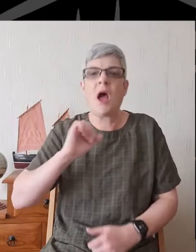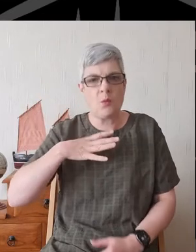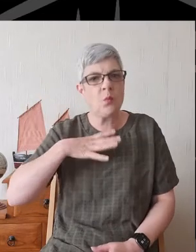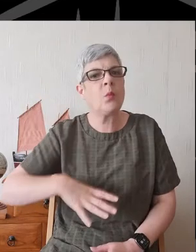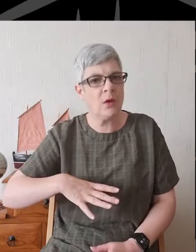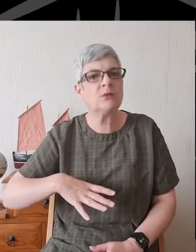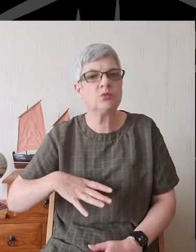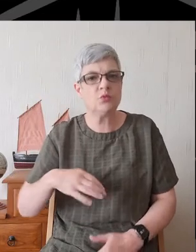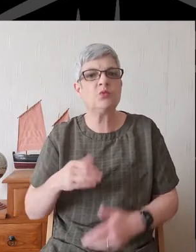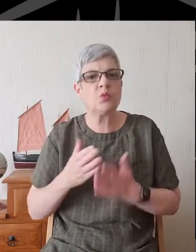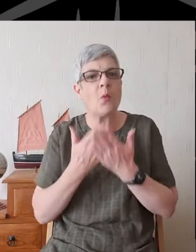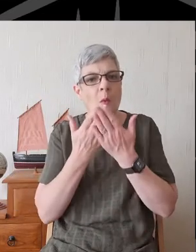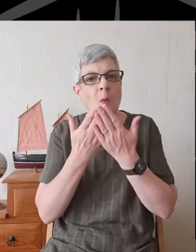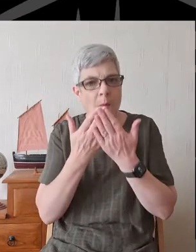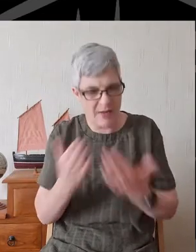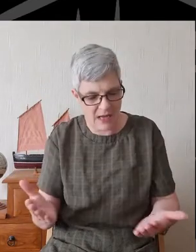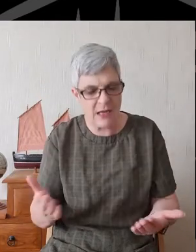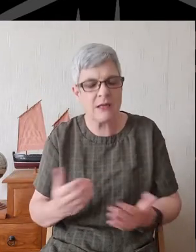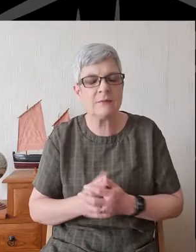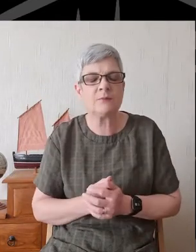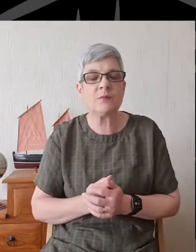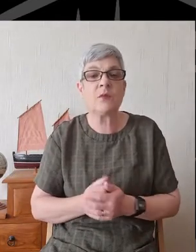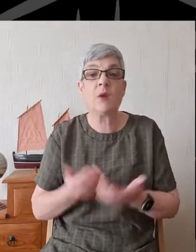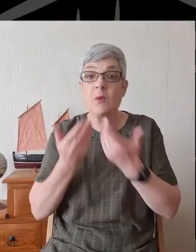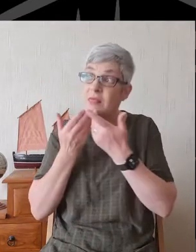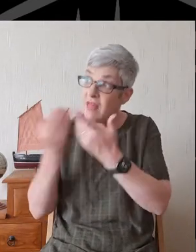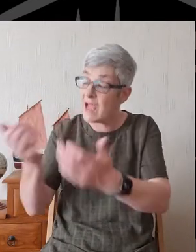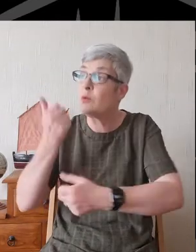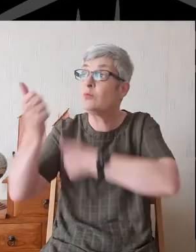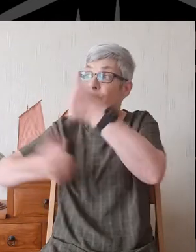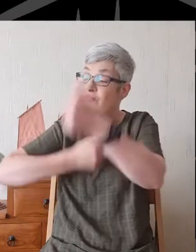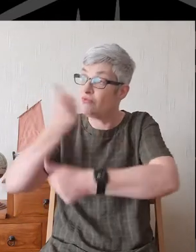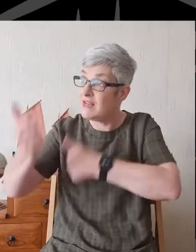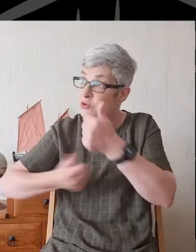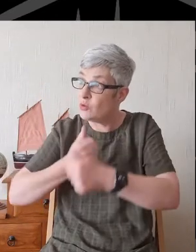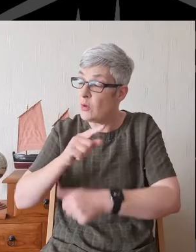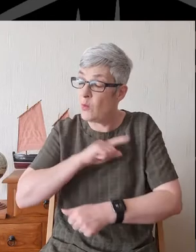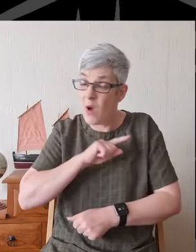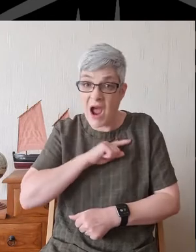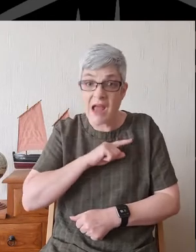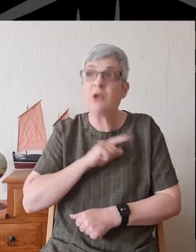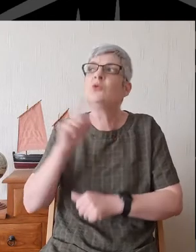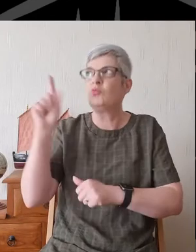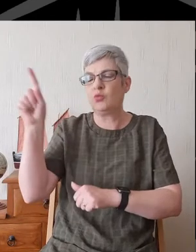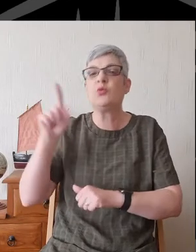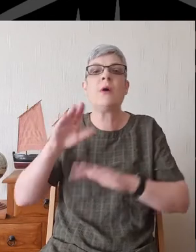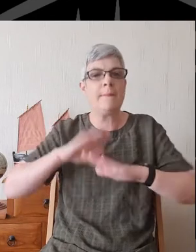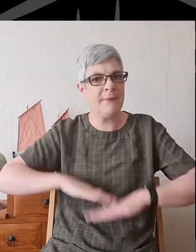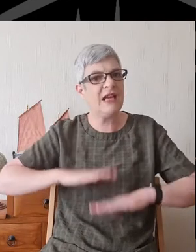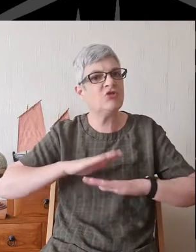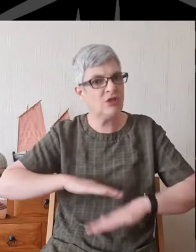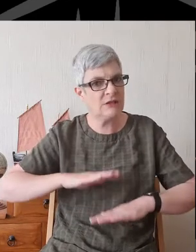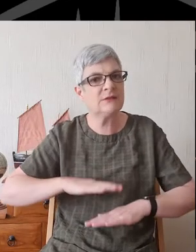We give you thanks and praise that you are a God who is patient with us and with all people.